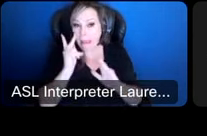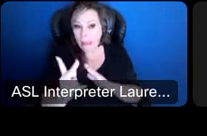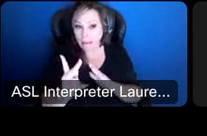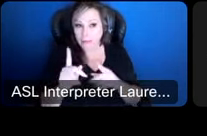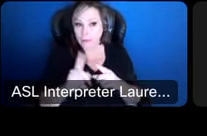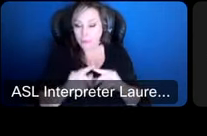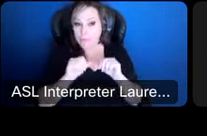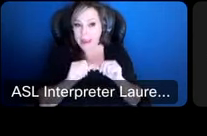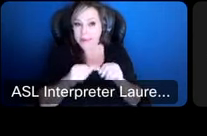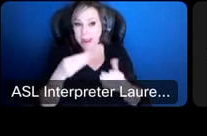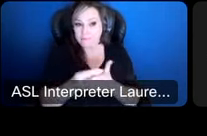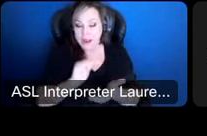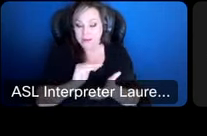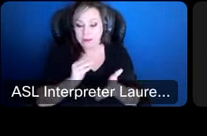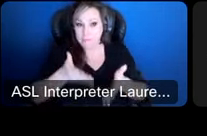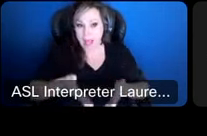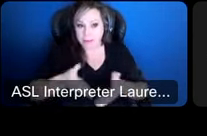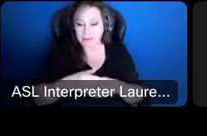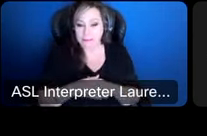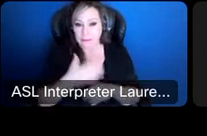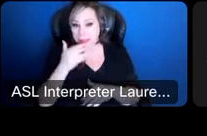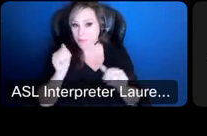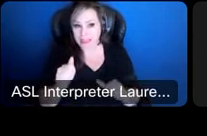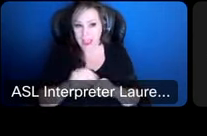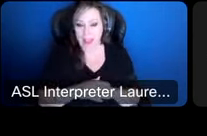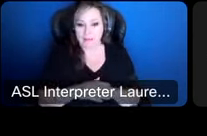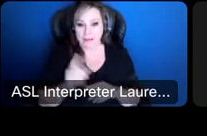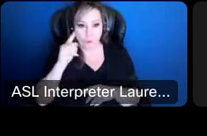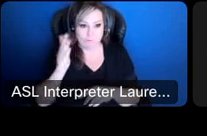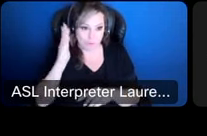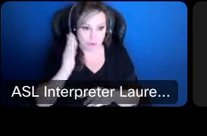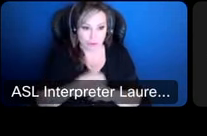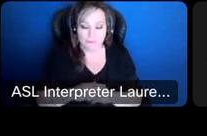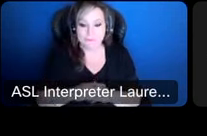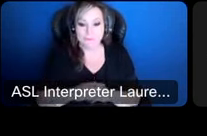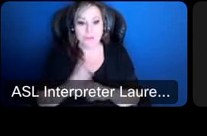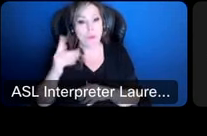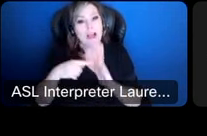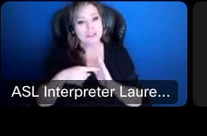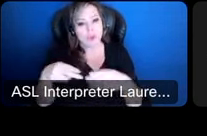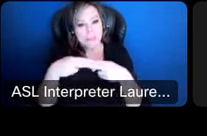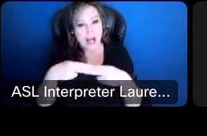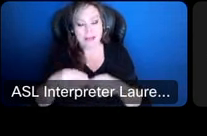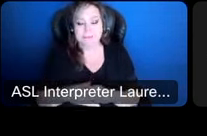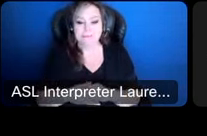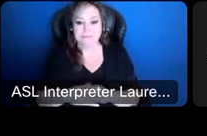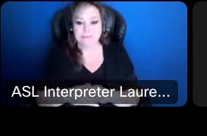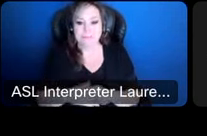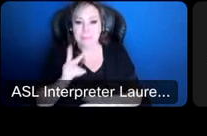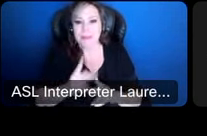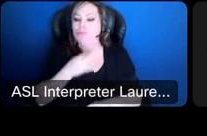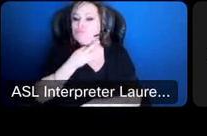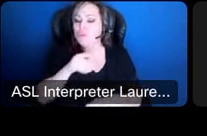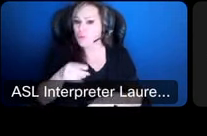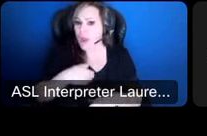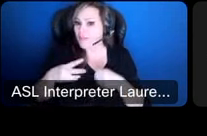maintain the fund balance as best we can as we move forward uh the reason i put this slide up there is i get asked sometimes you have a